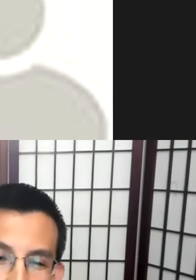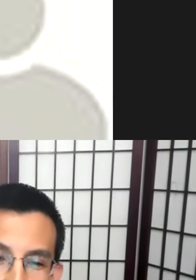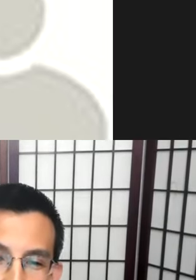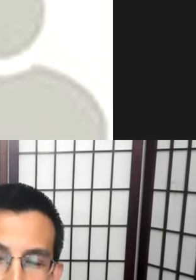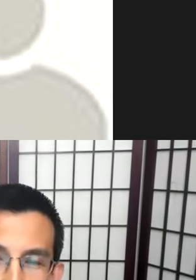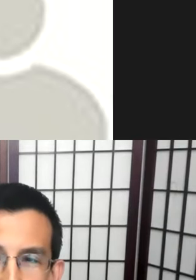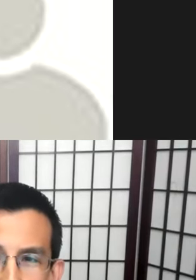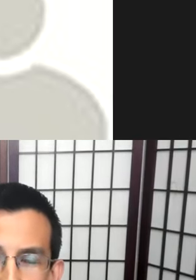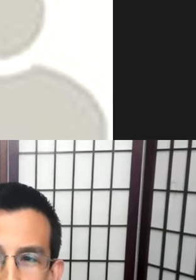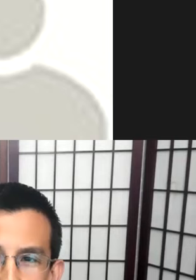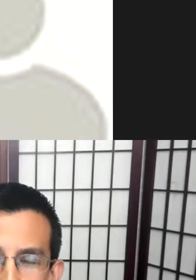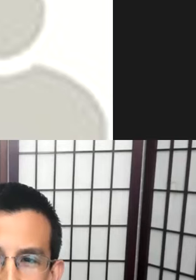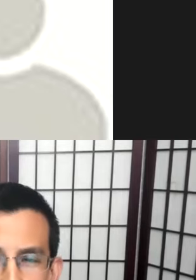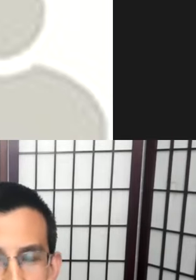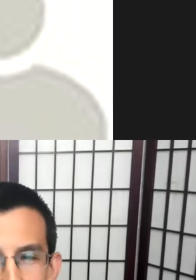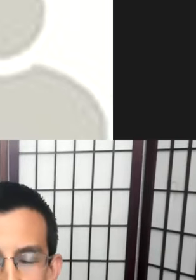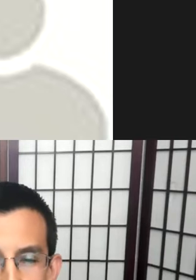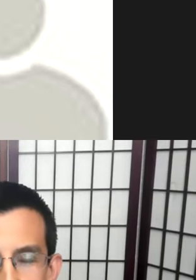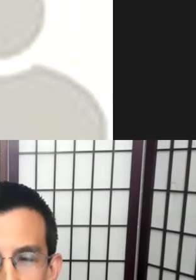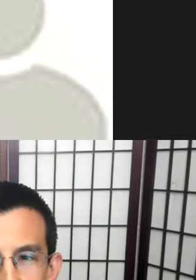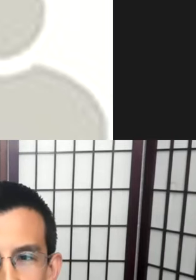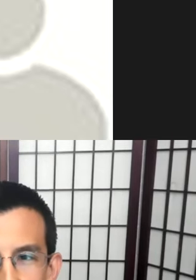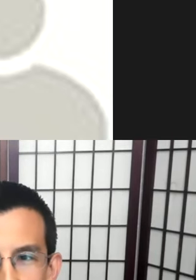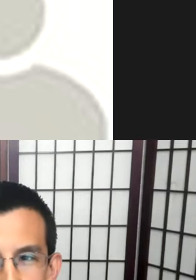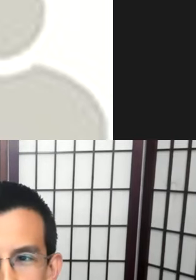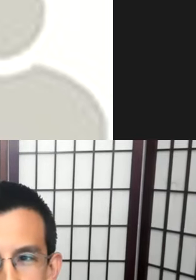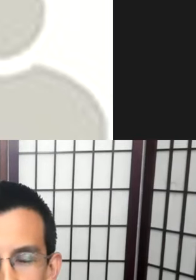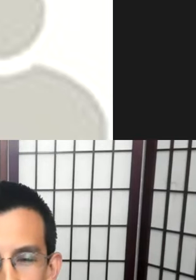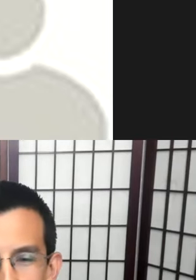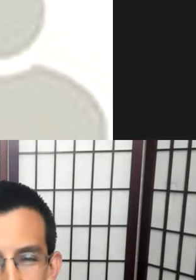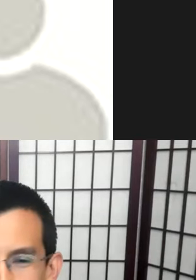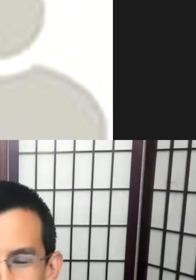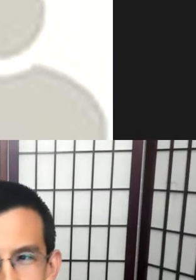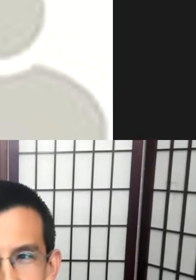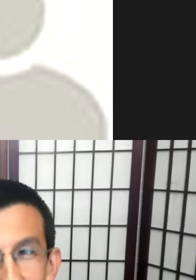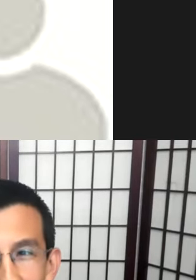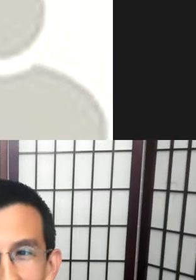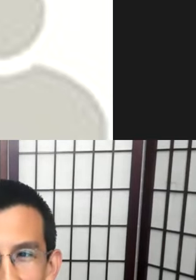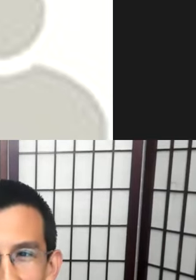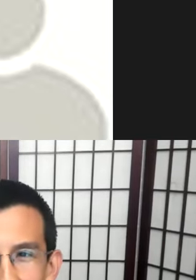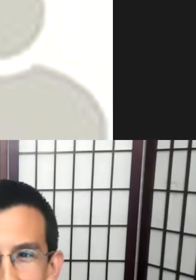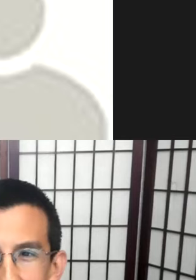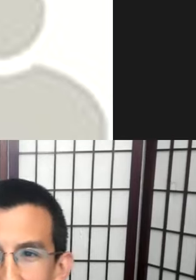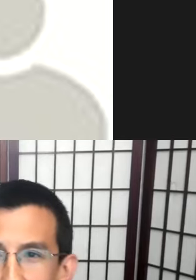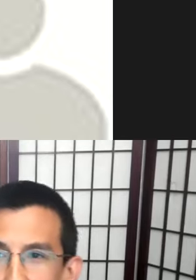Yeah, as a metaphor, but certainly for miamiata oenge, the whole E word just doesn't work.